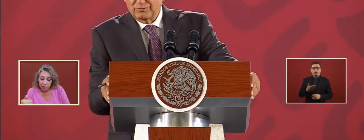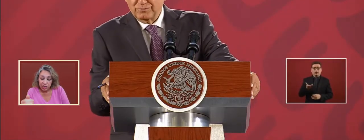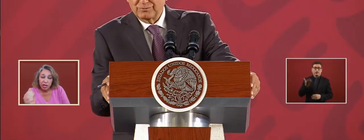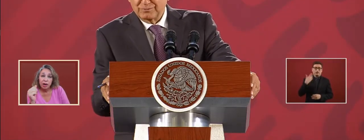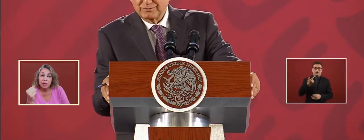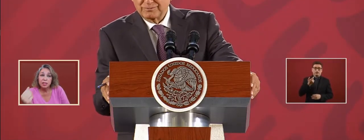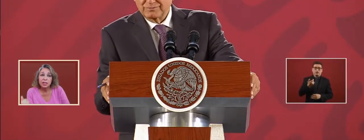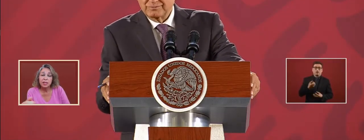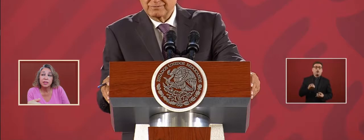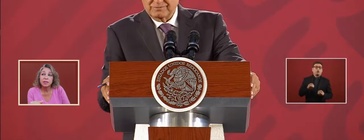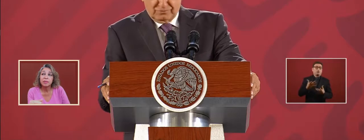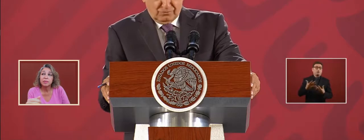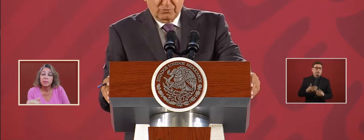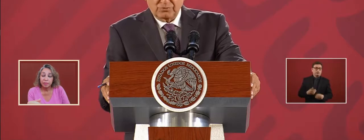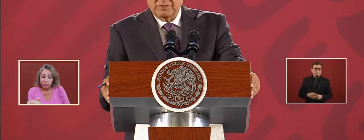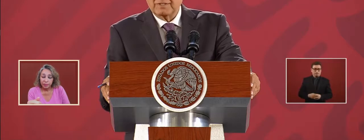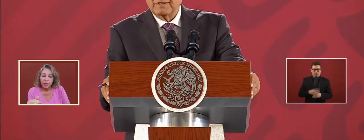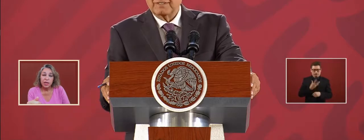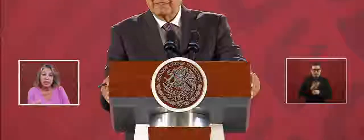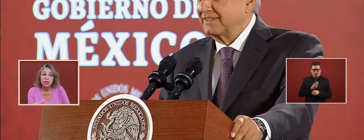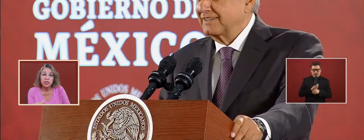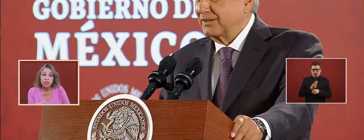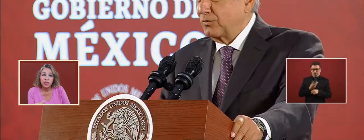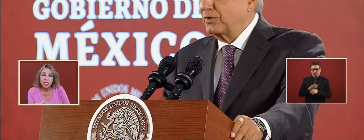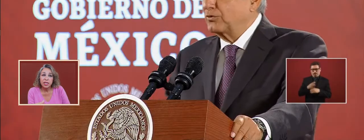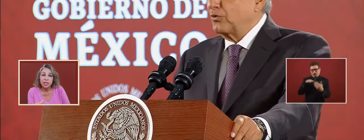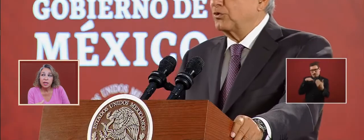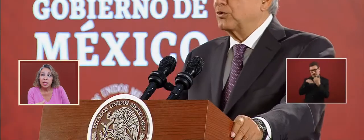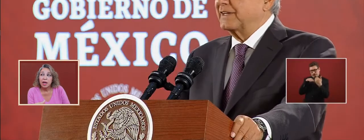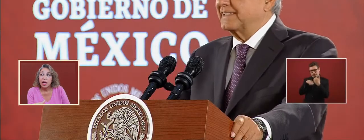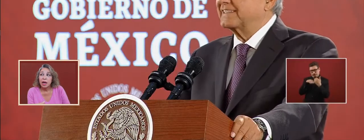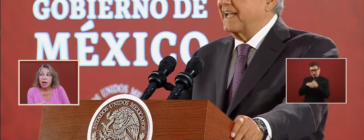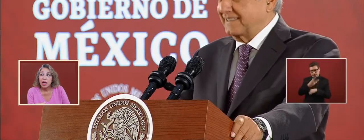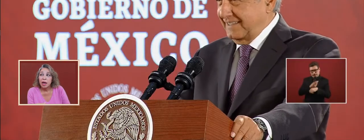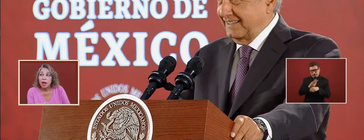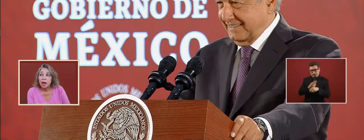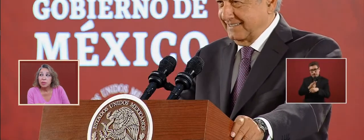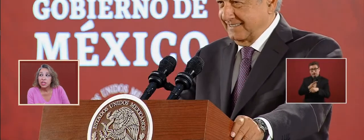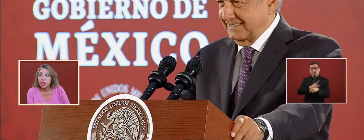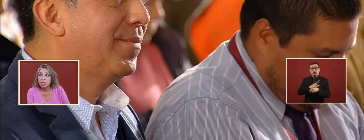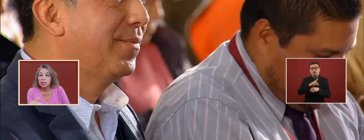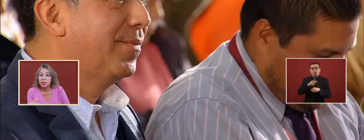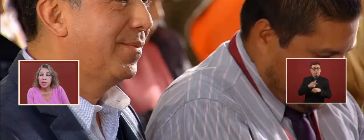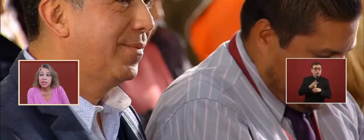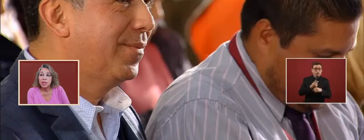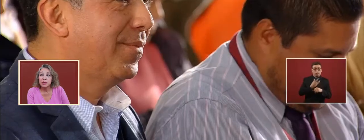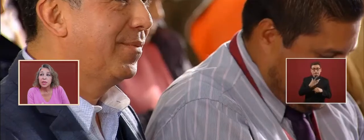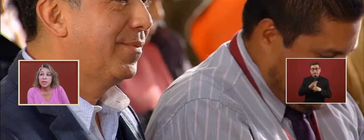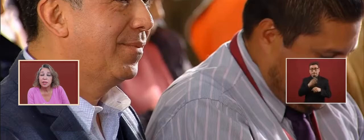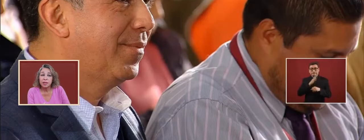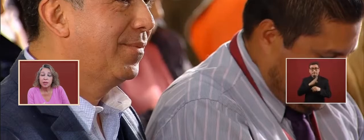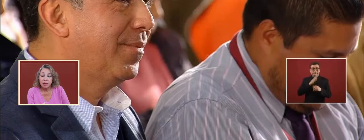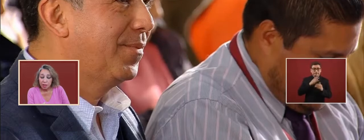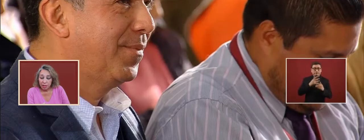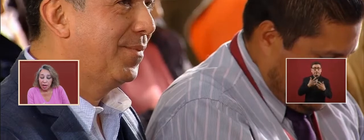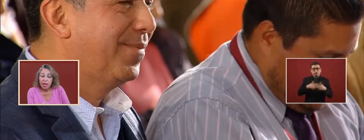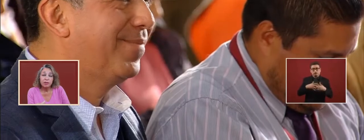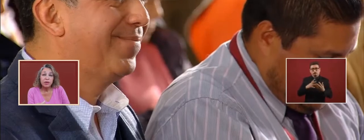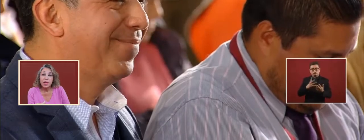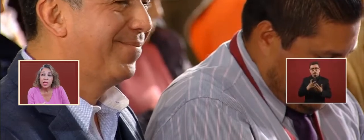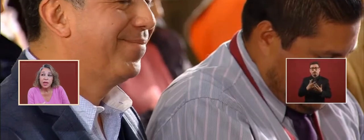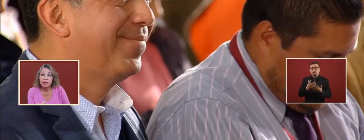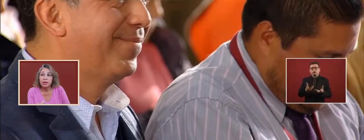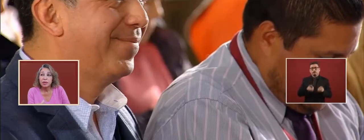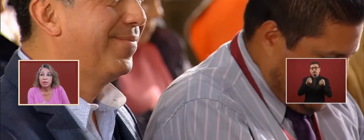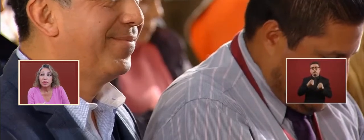How much it cost to construct it. How much it cost to rescue it. I